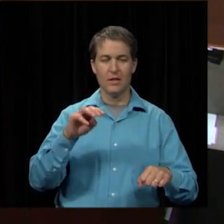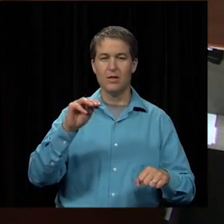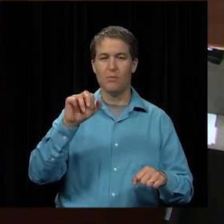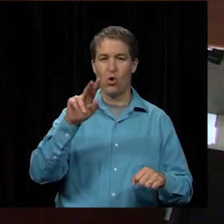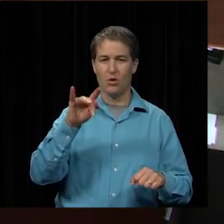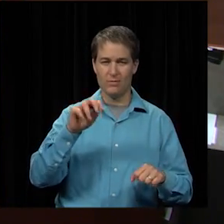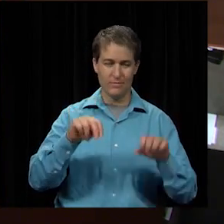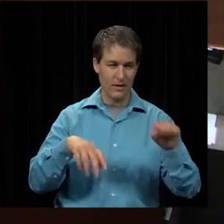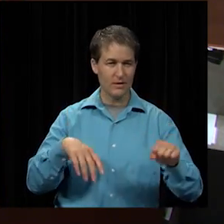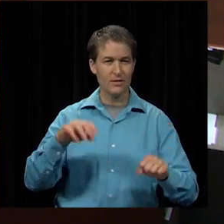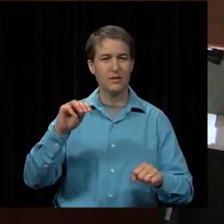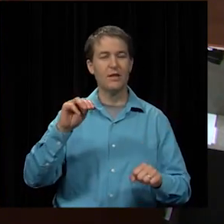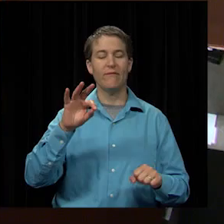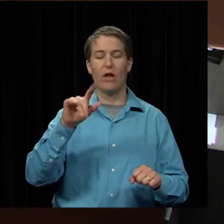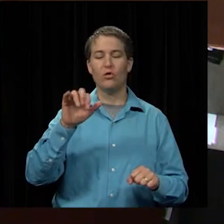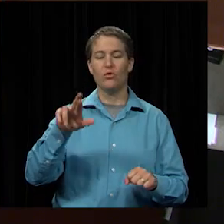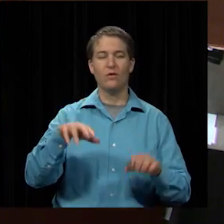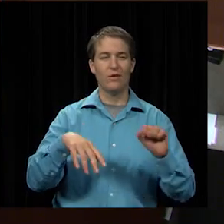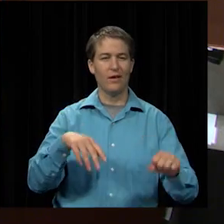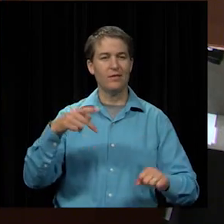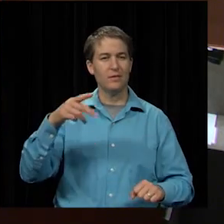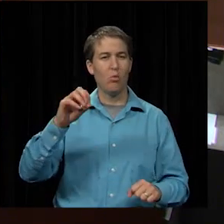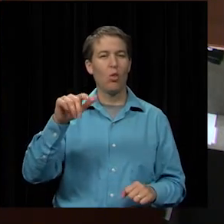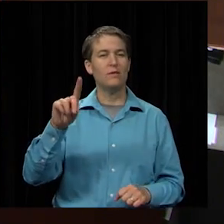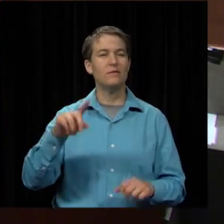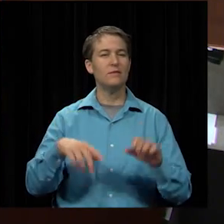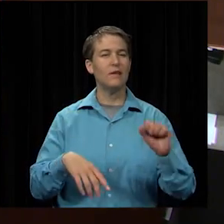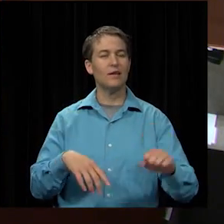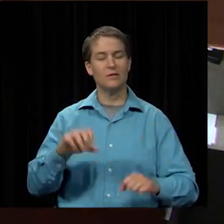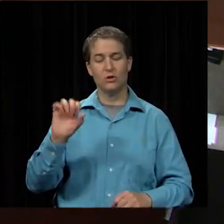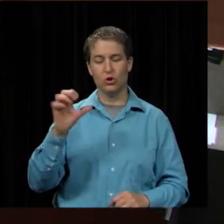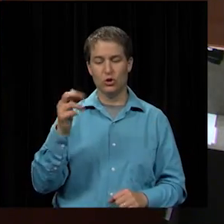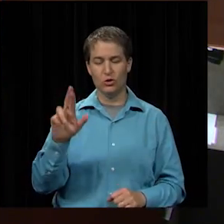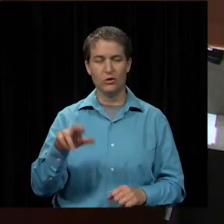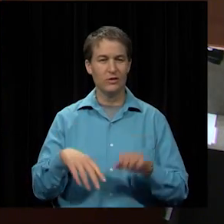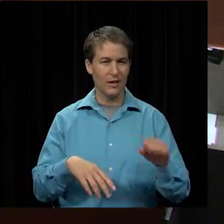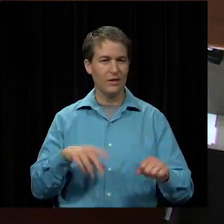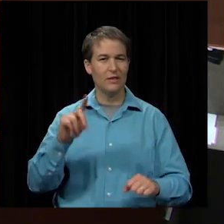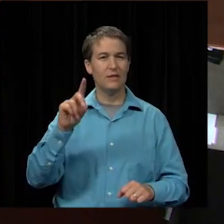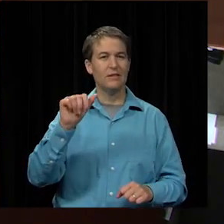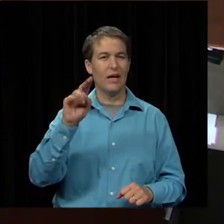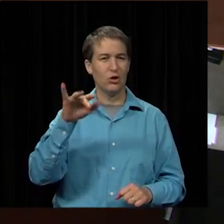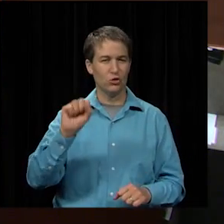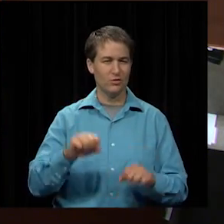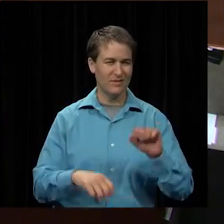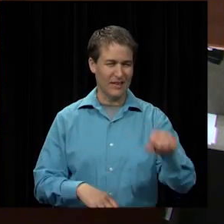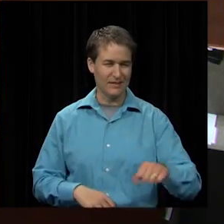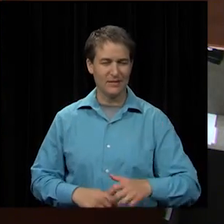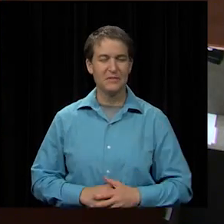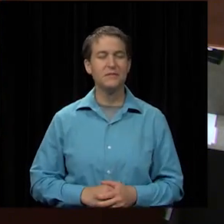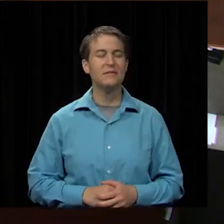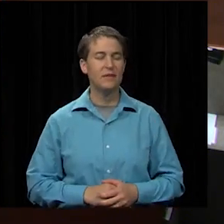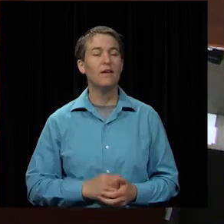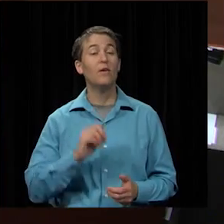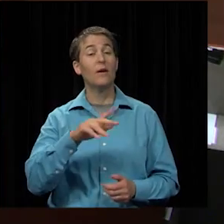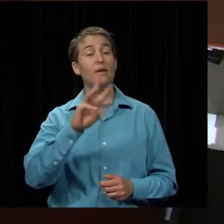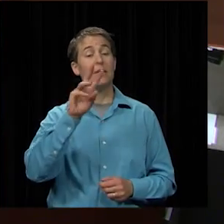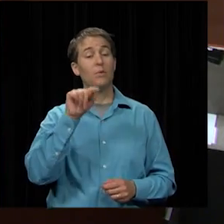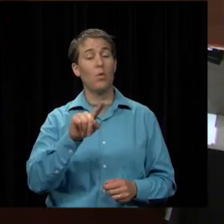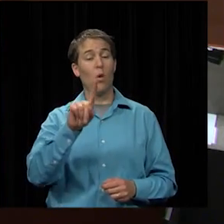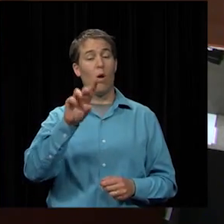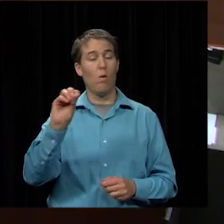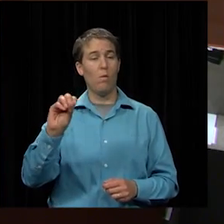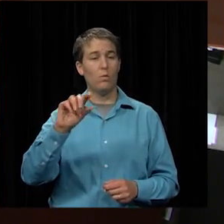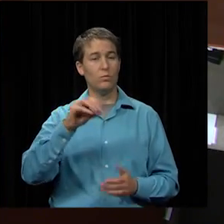mrs felter yes mr poland yes mr sheer yes dr daniels all right 6.10